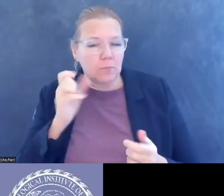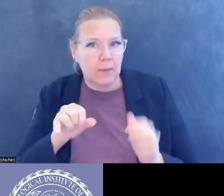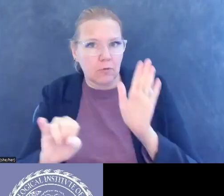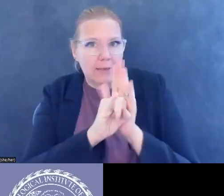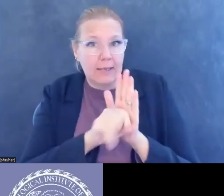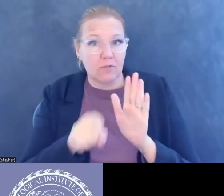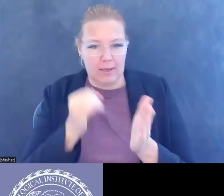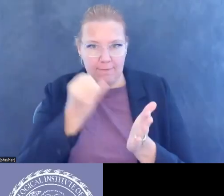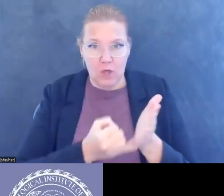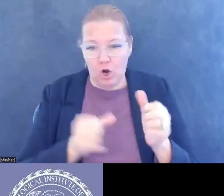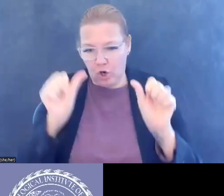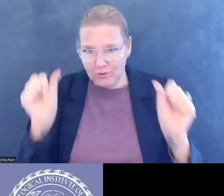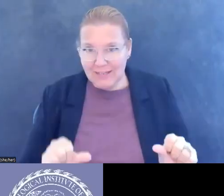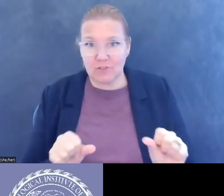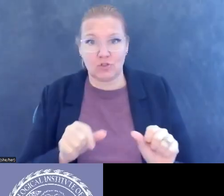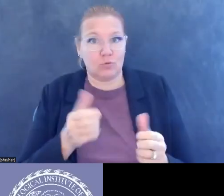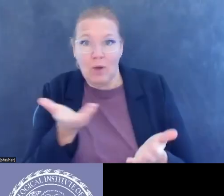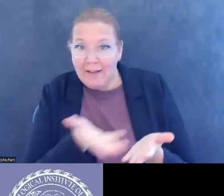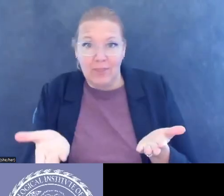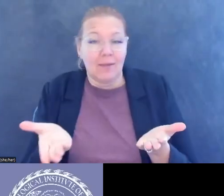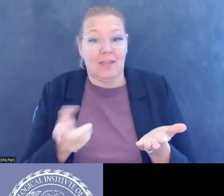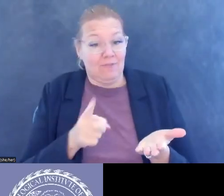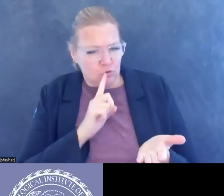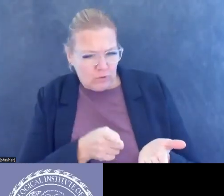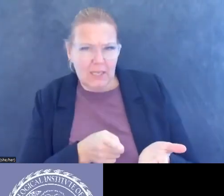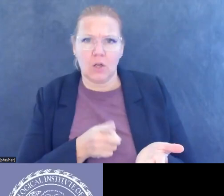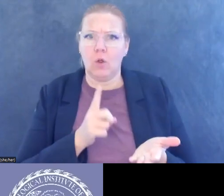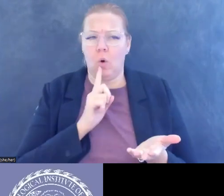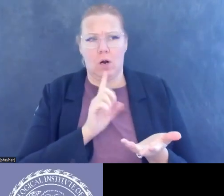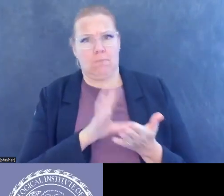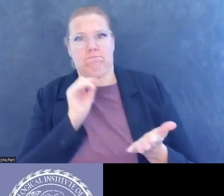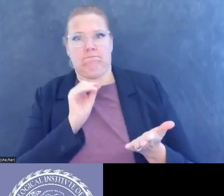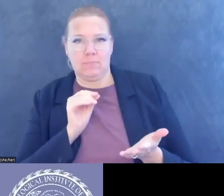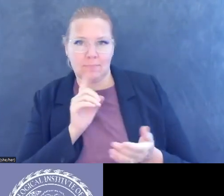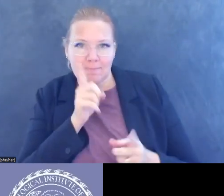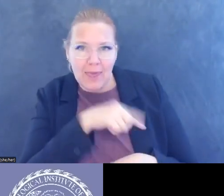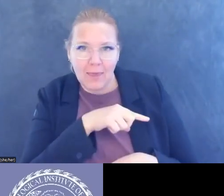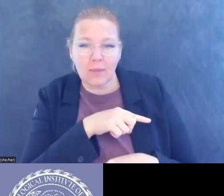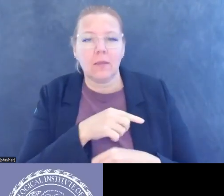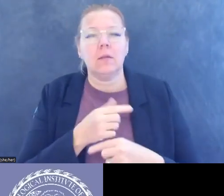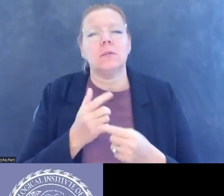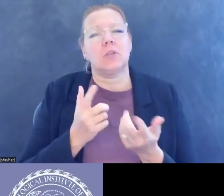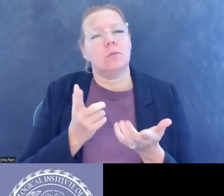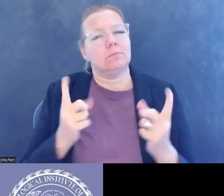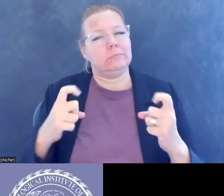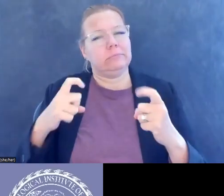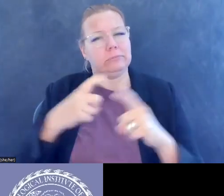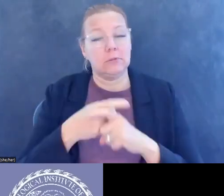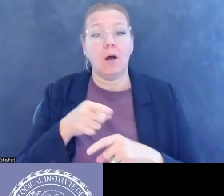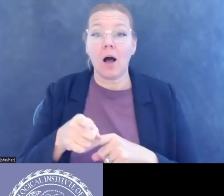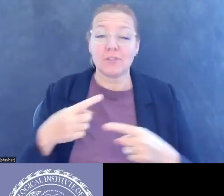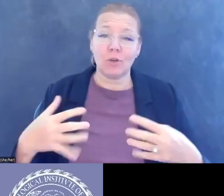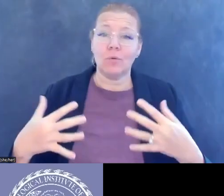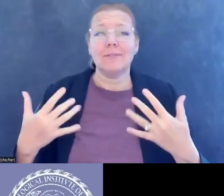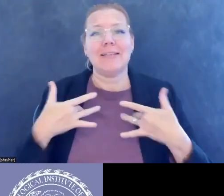and these cases are also increasingly intersecting with financial crime cases, so